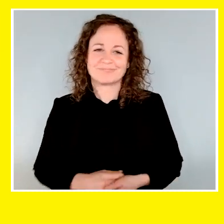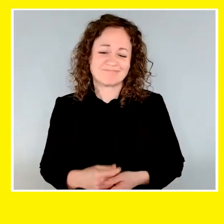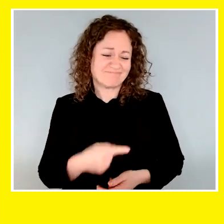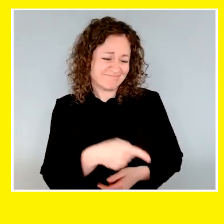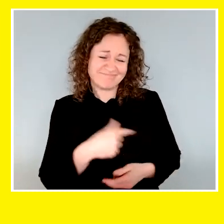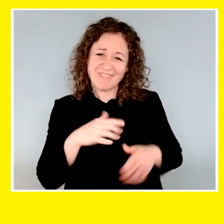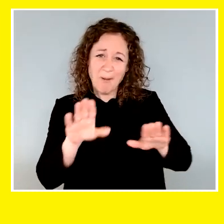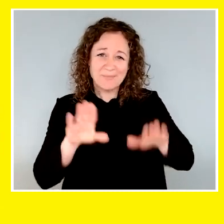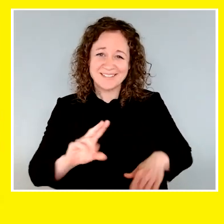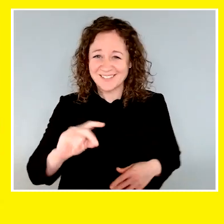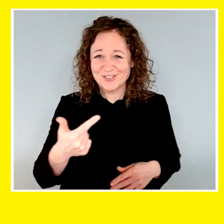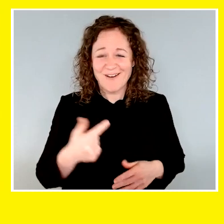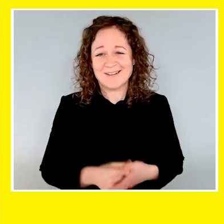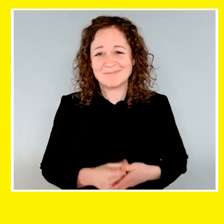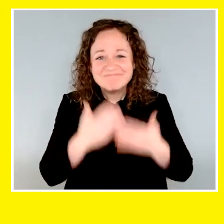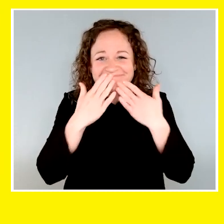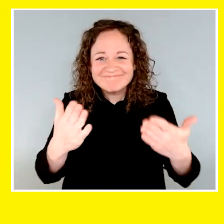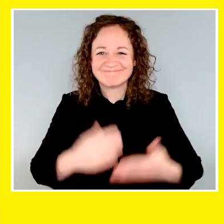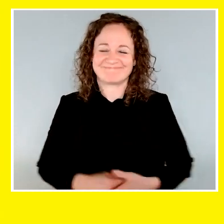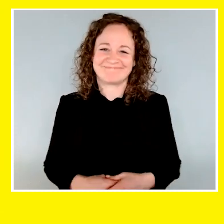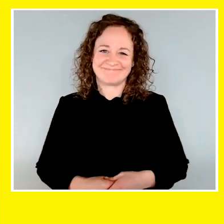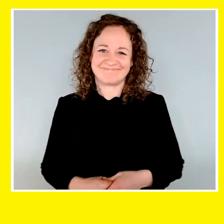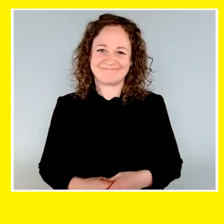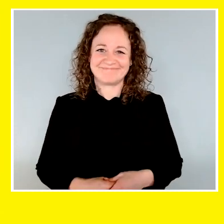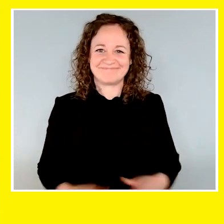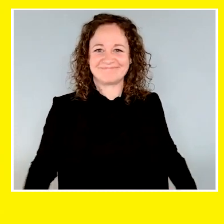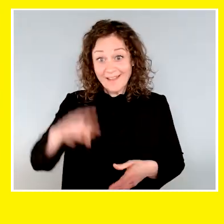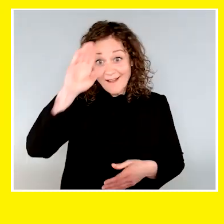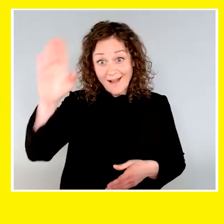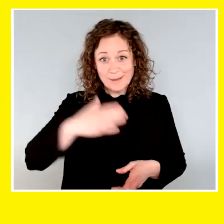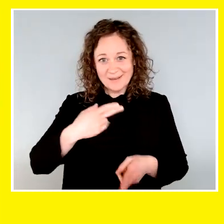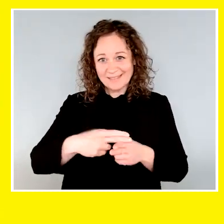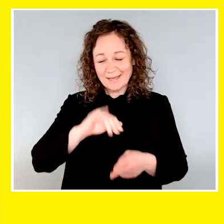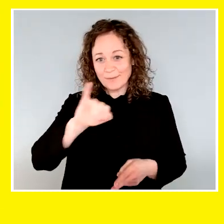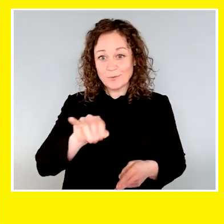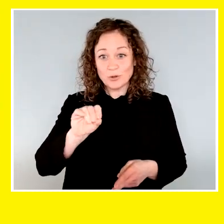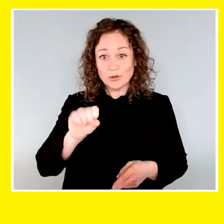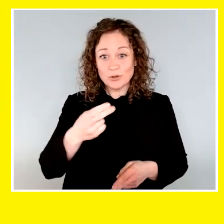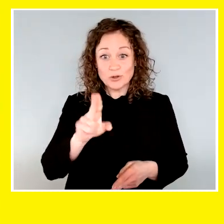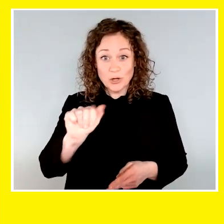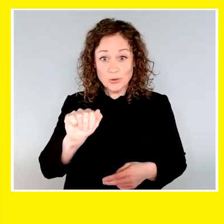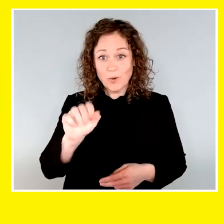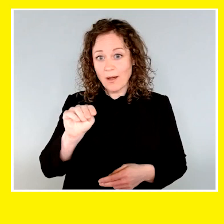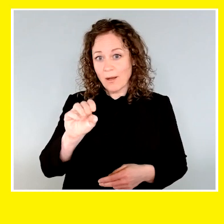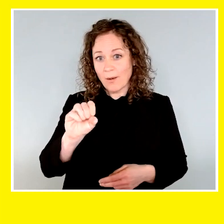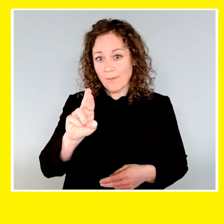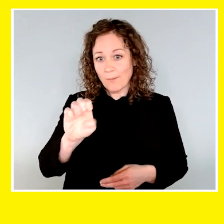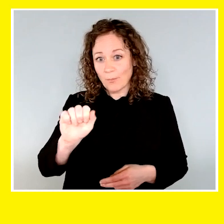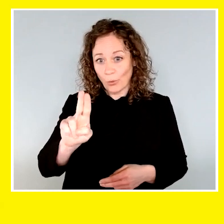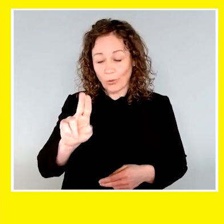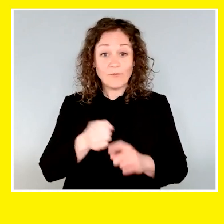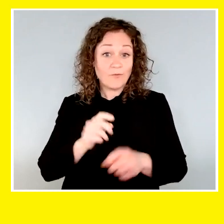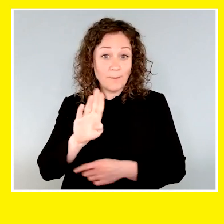She is just an amazing dog. Thank you. Hi, my name is Joshua Morrow. I'm from Bolton,